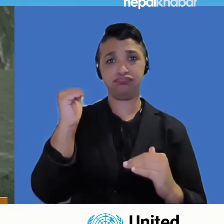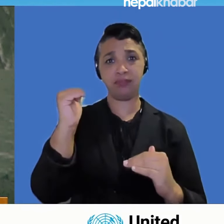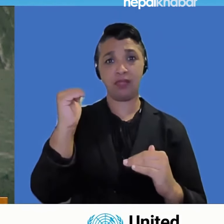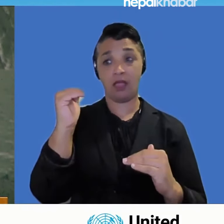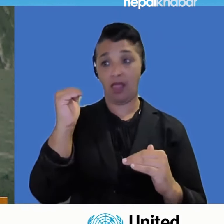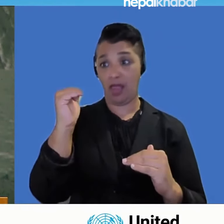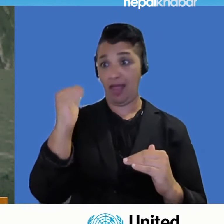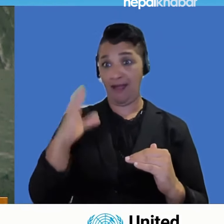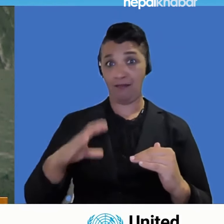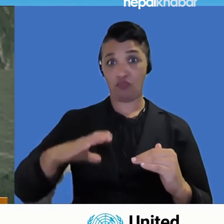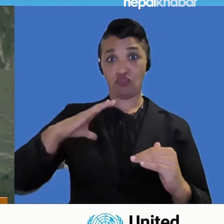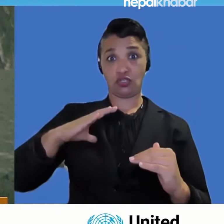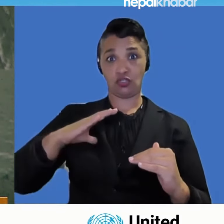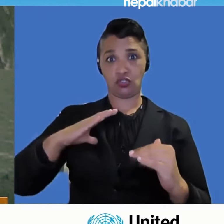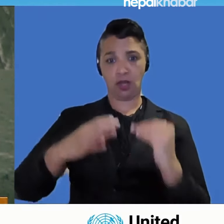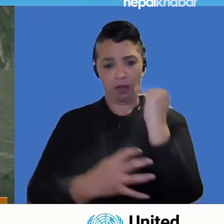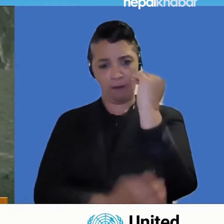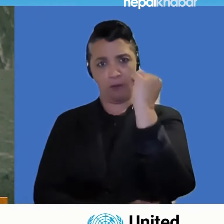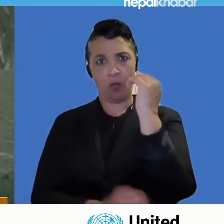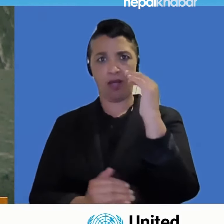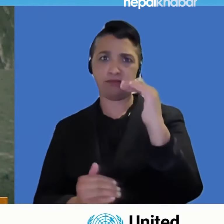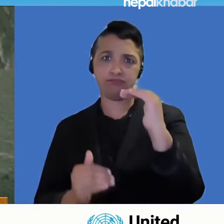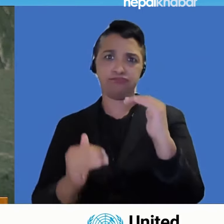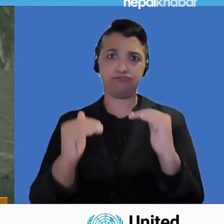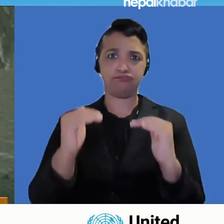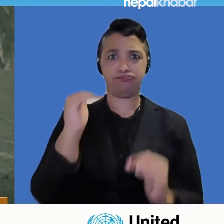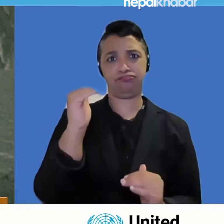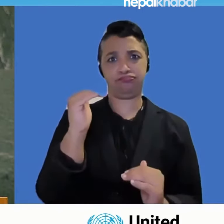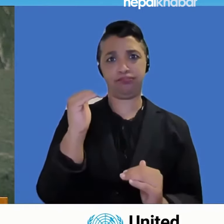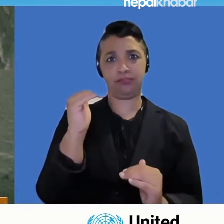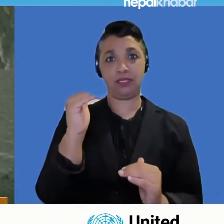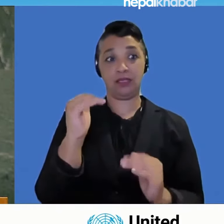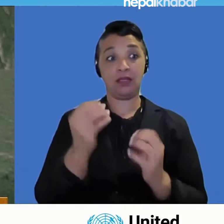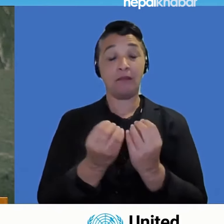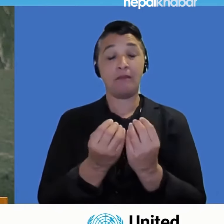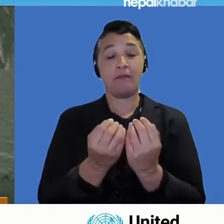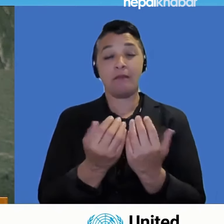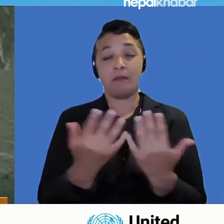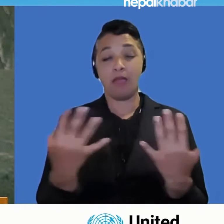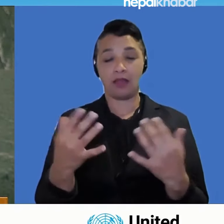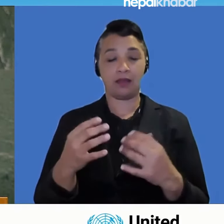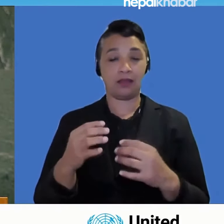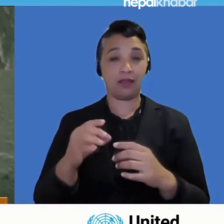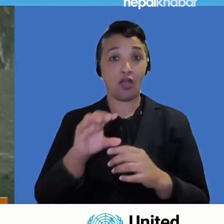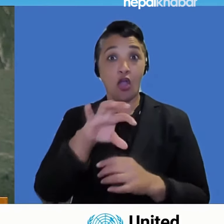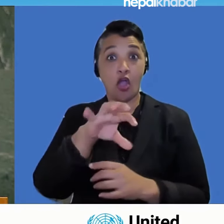corners of the world accumulates billions in wealth each day.